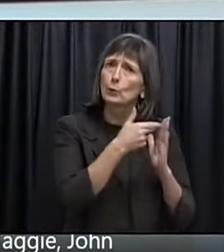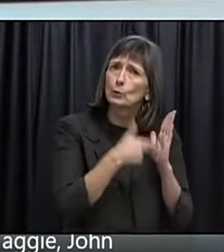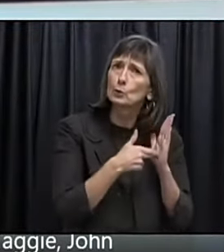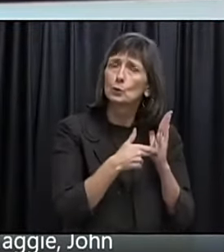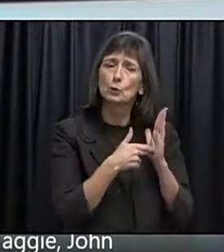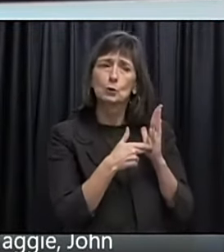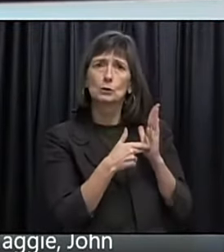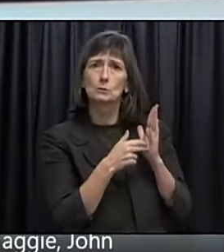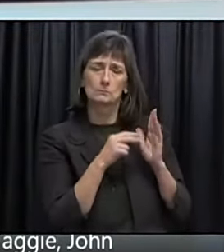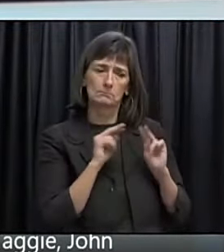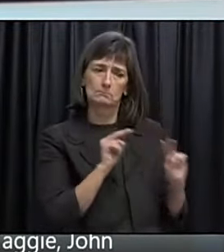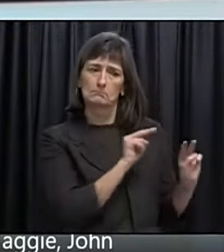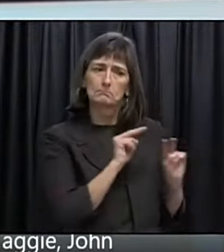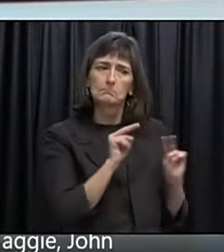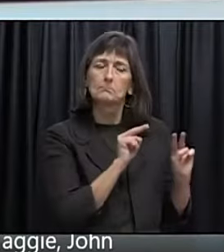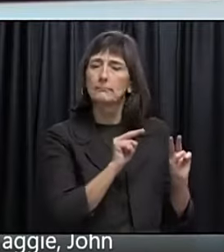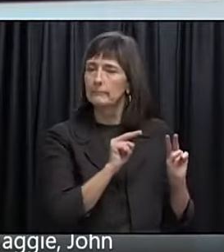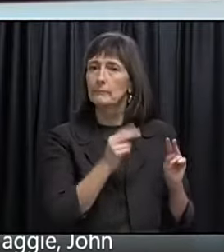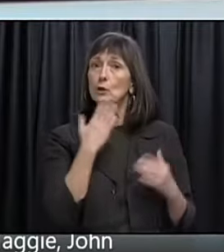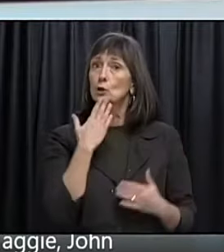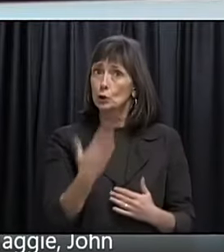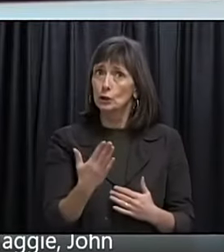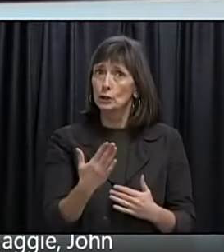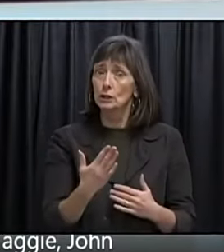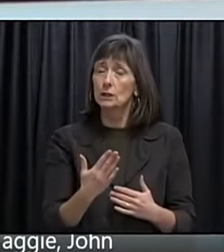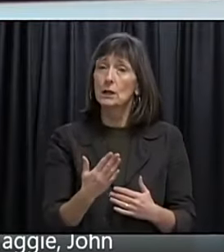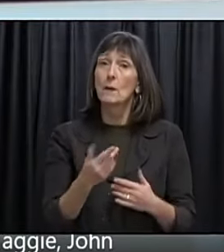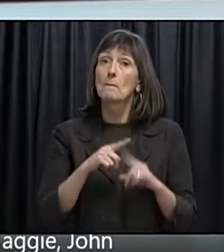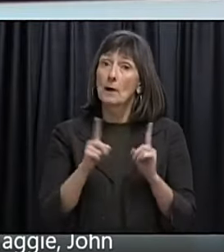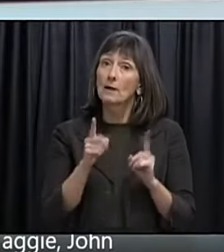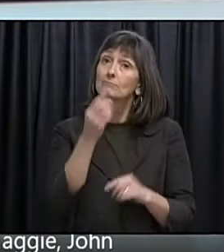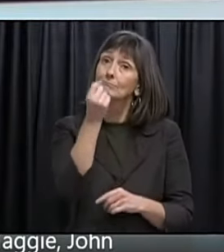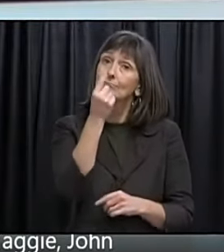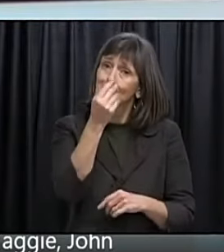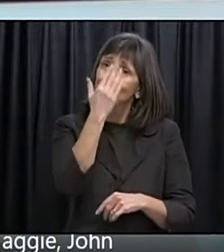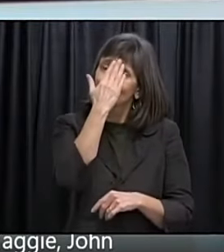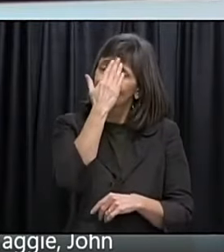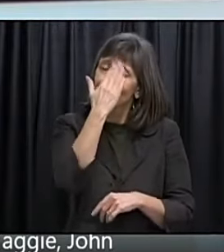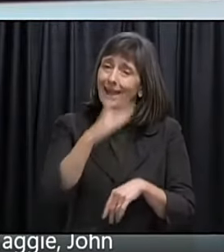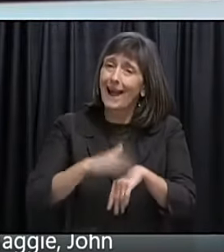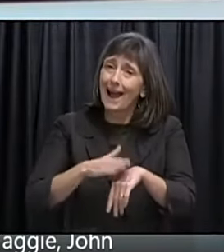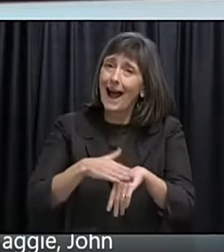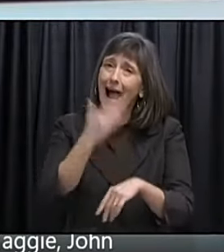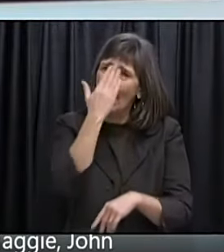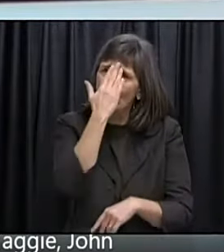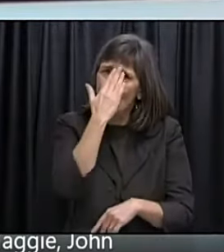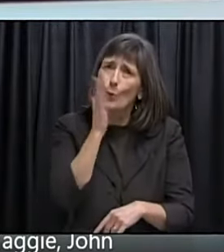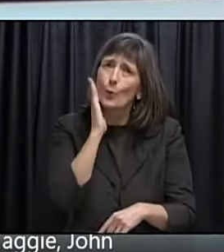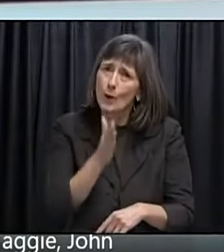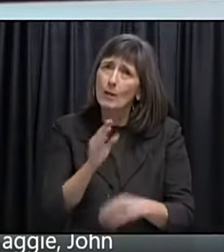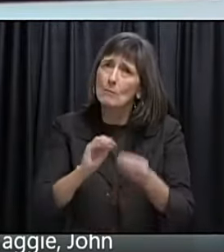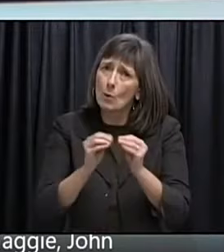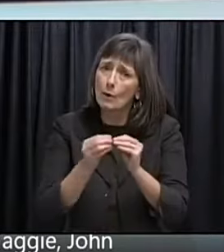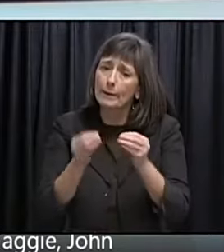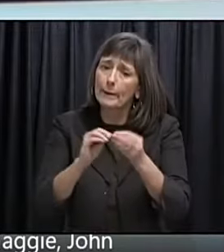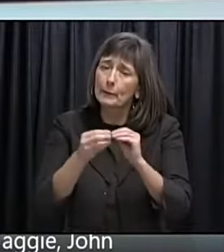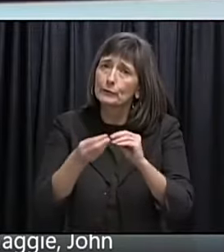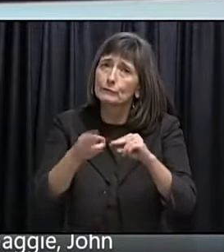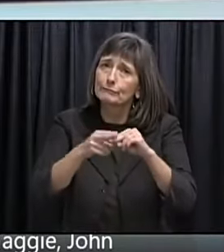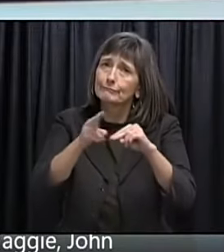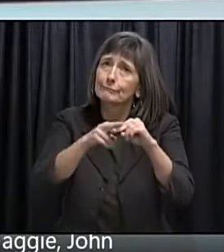Things. But again. I would caution. That we will see. Increased numbers. But that's no. Reason for. Complacency.